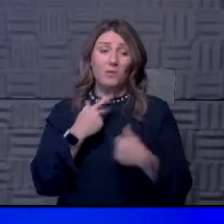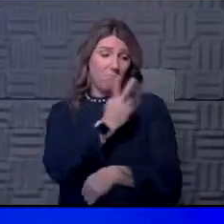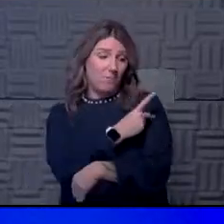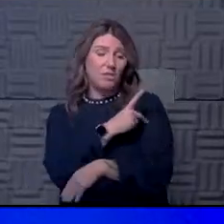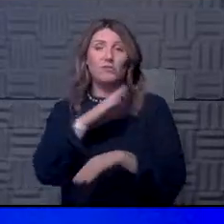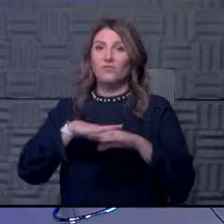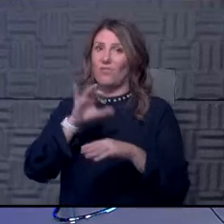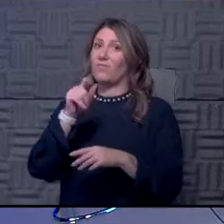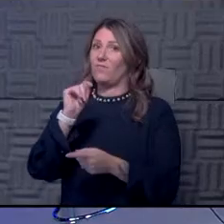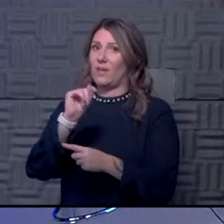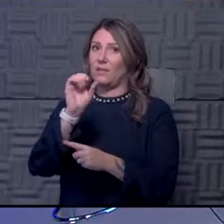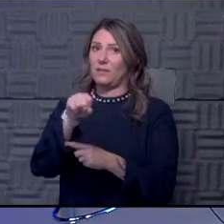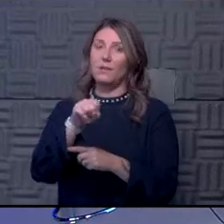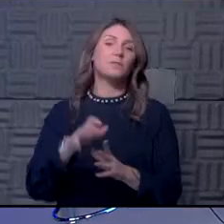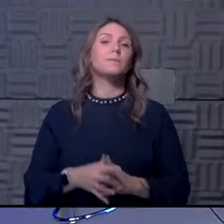Yes.